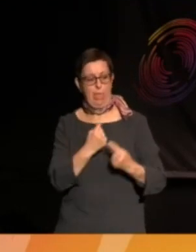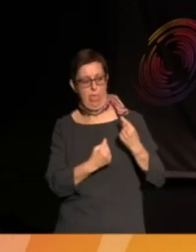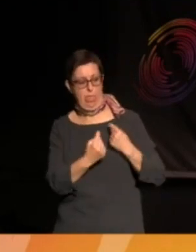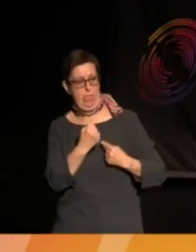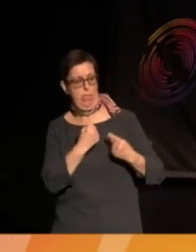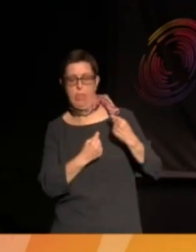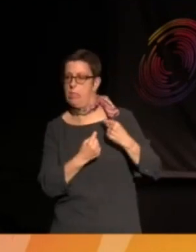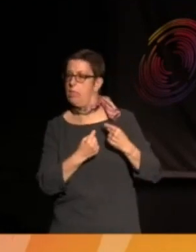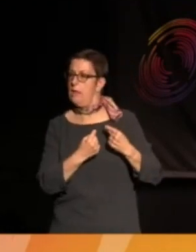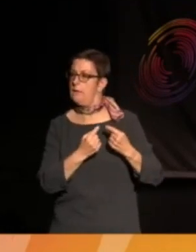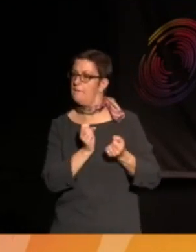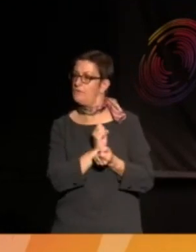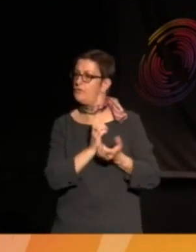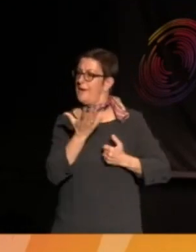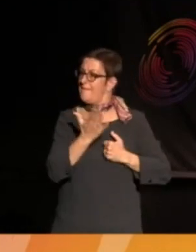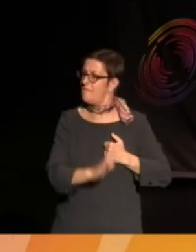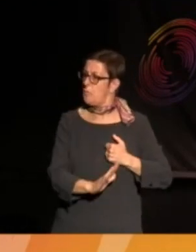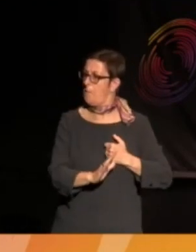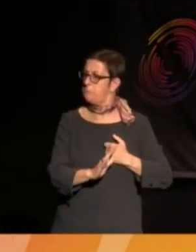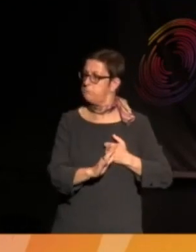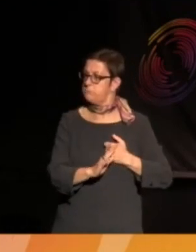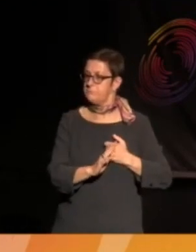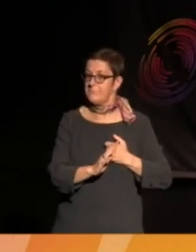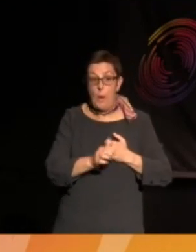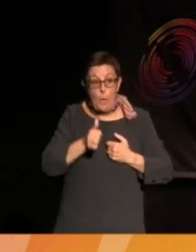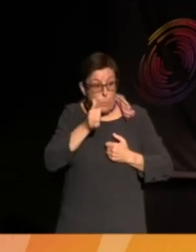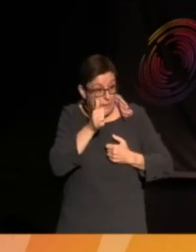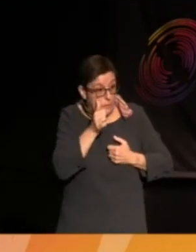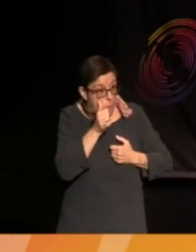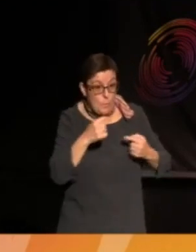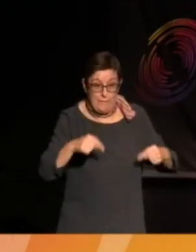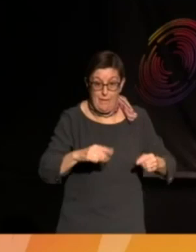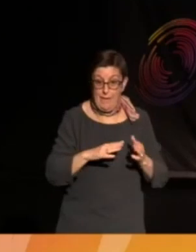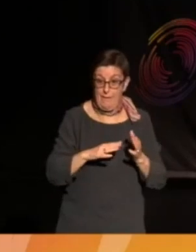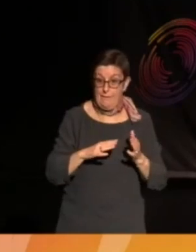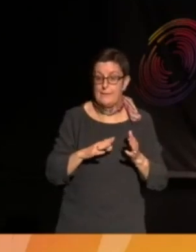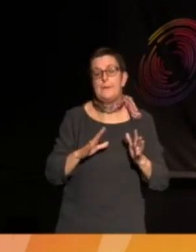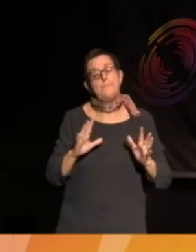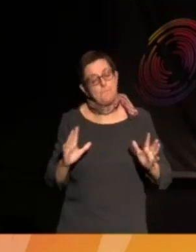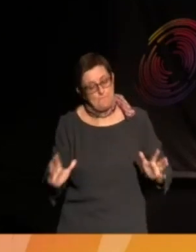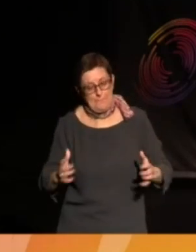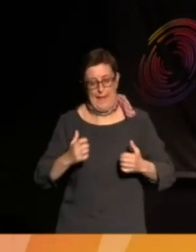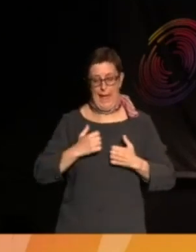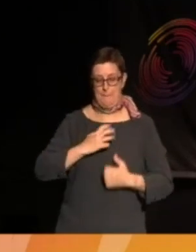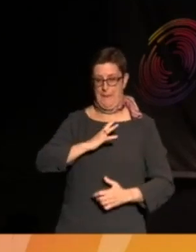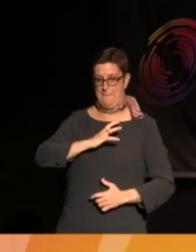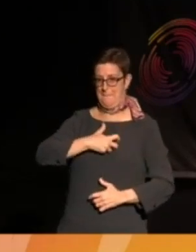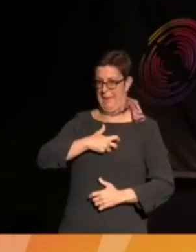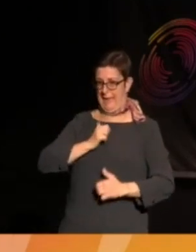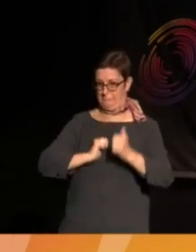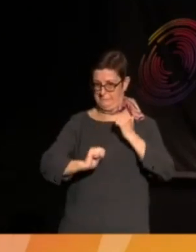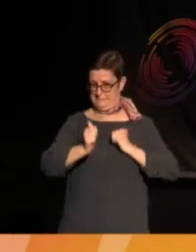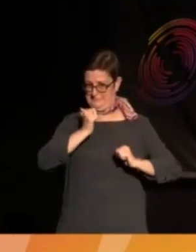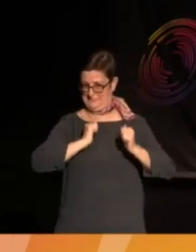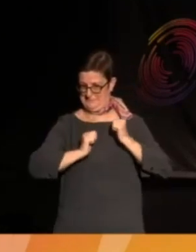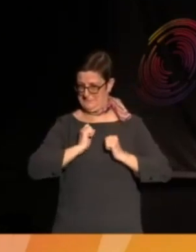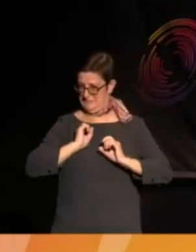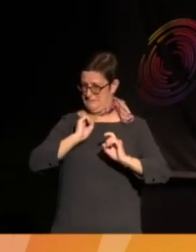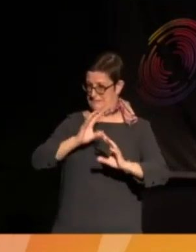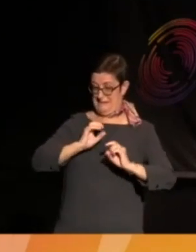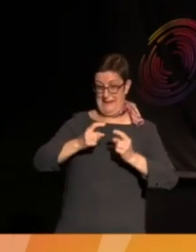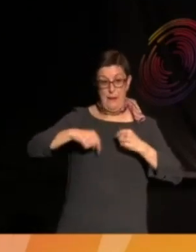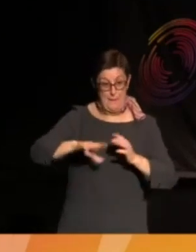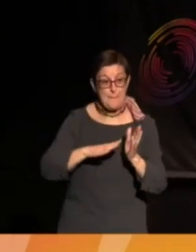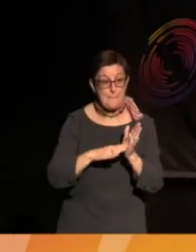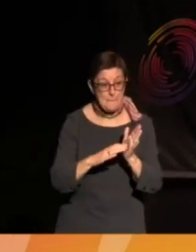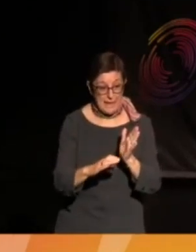you kind of, I think we know what it looks like here, because I think, here's my bit where I'm the mayor, the boastful mayor. But I think this place,